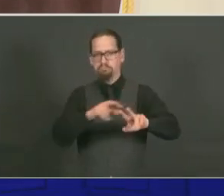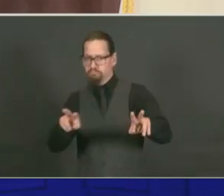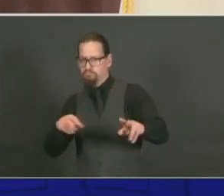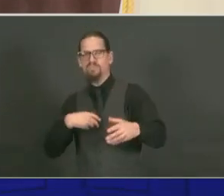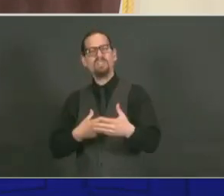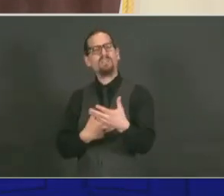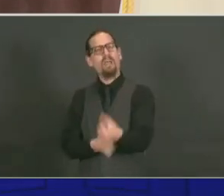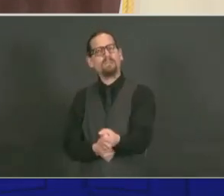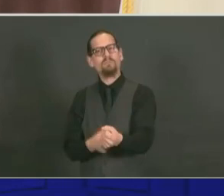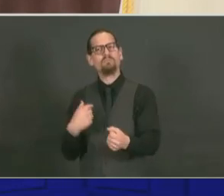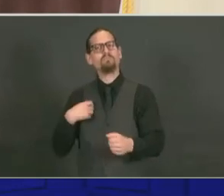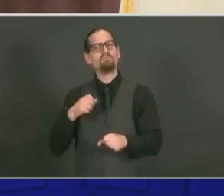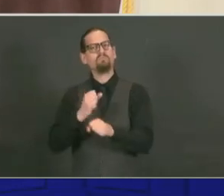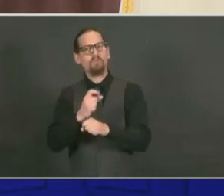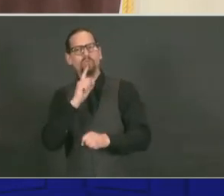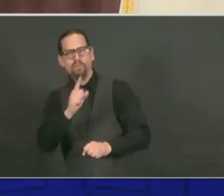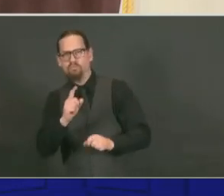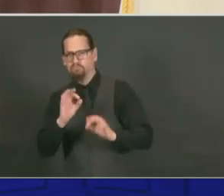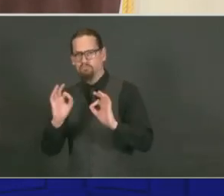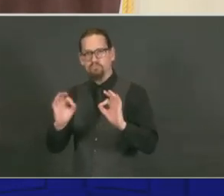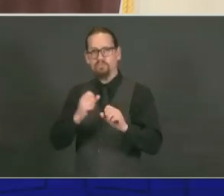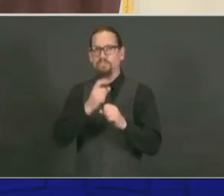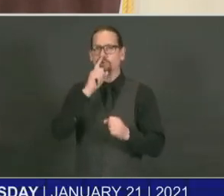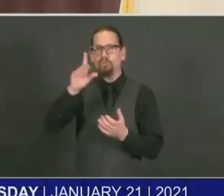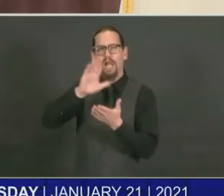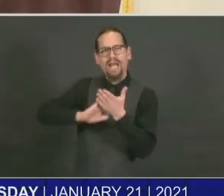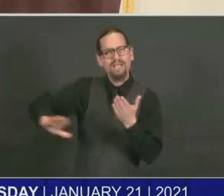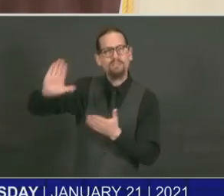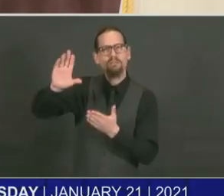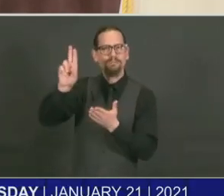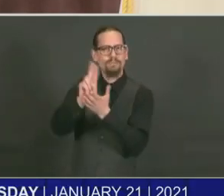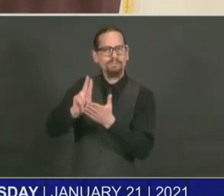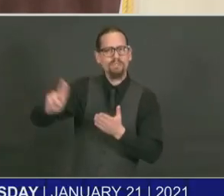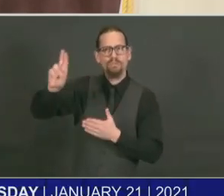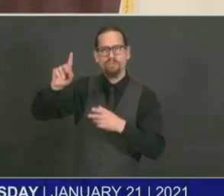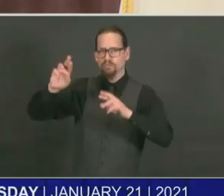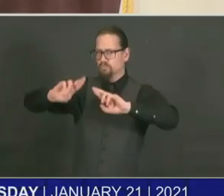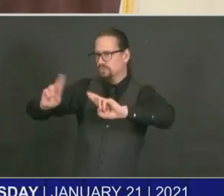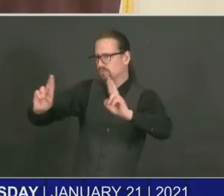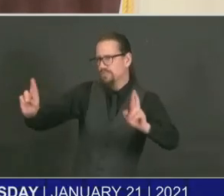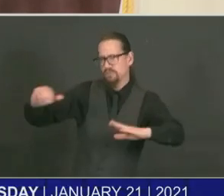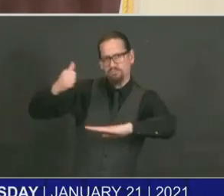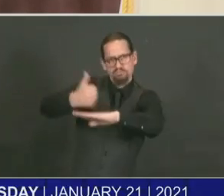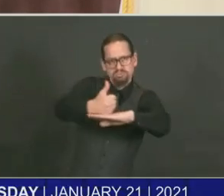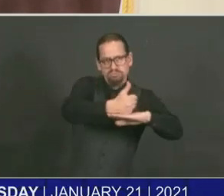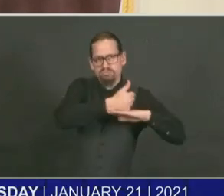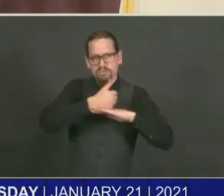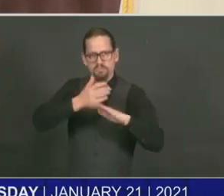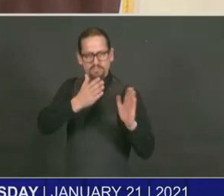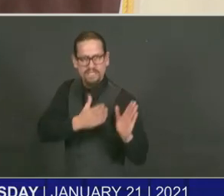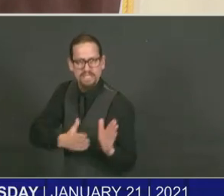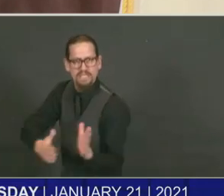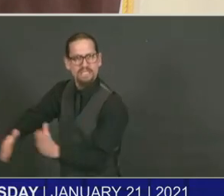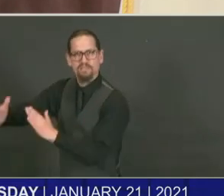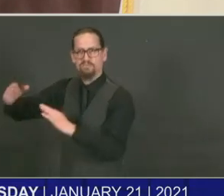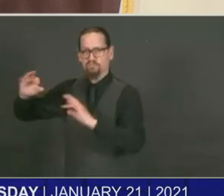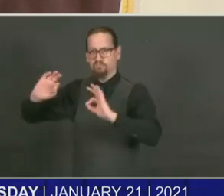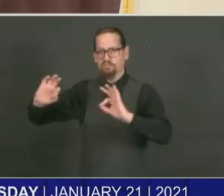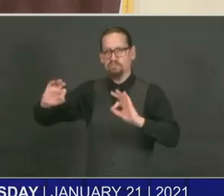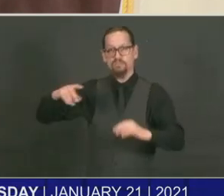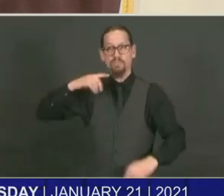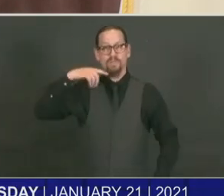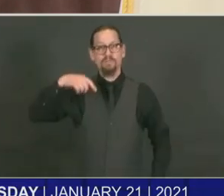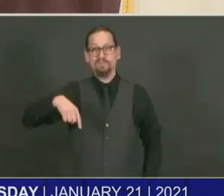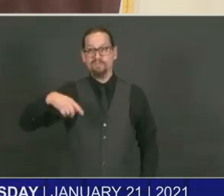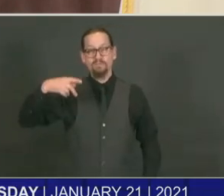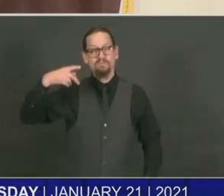institutes of higher ed presidents just before this press conference. We know what